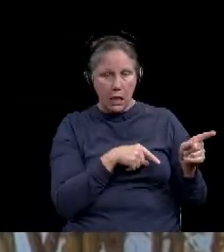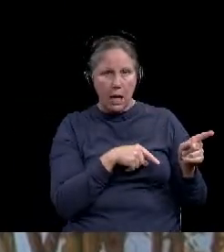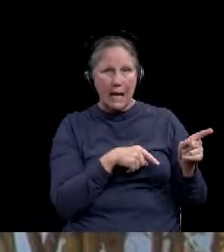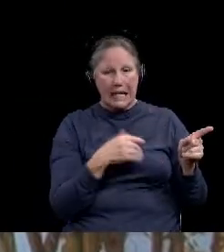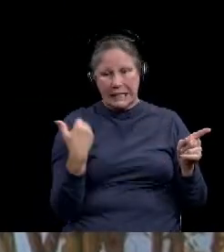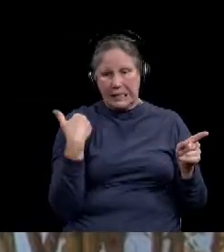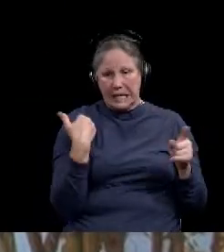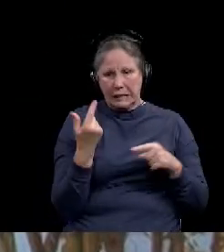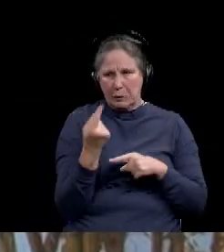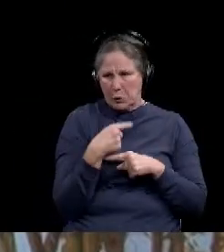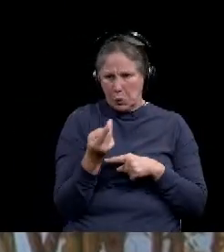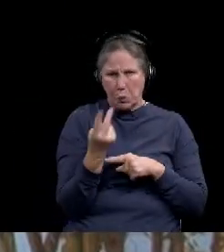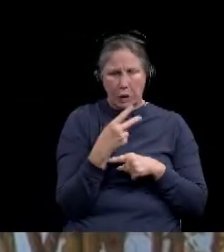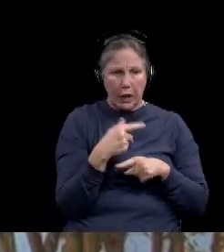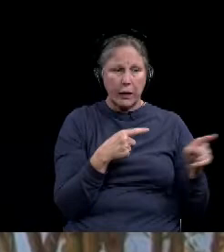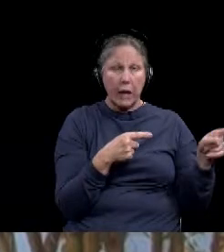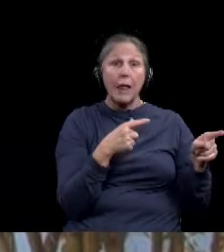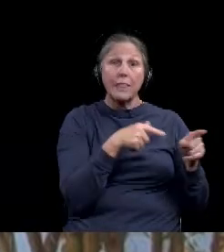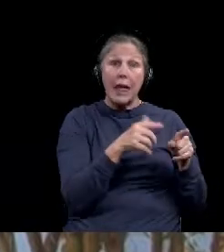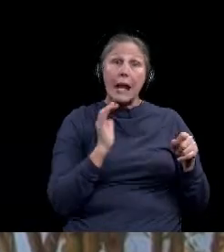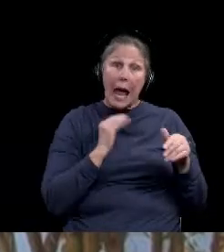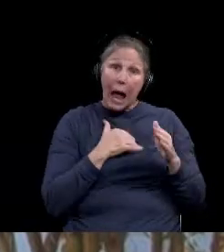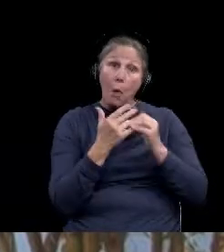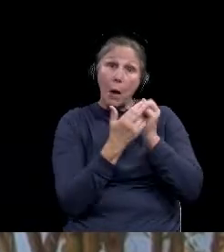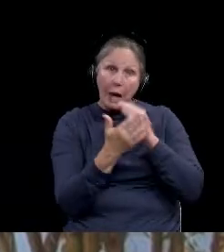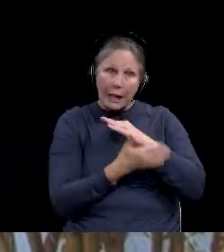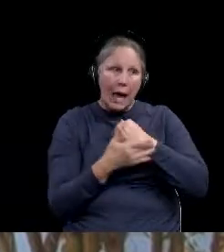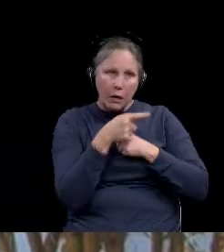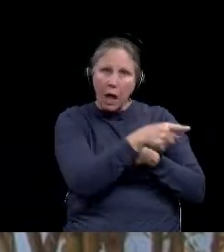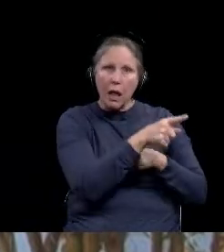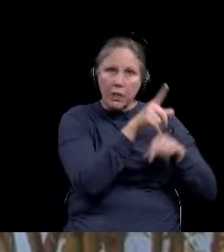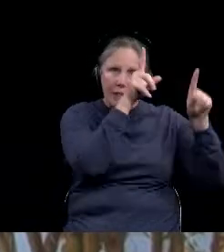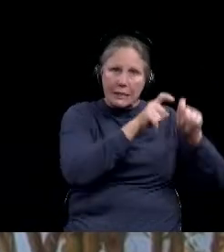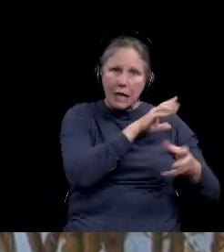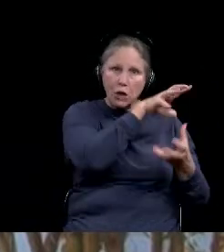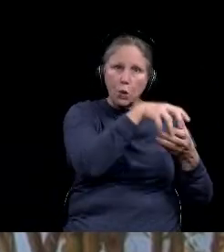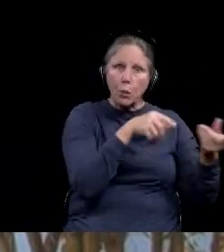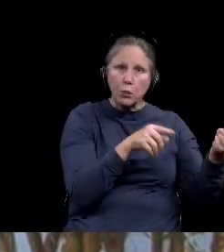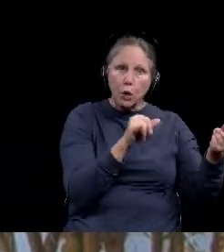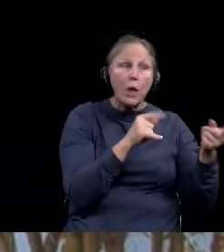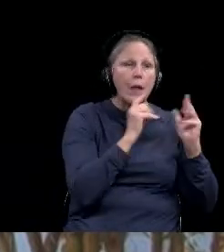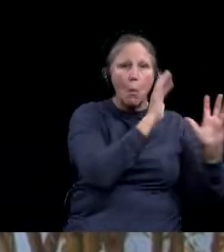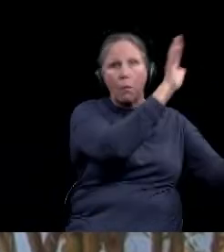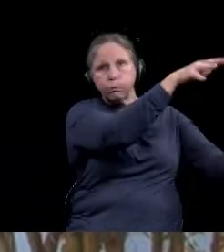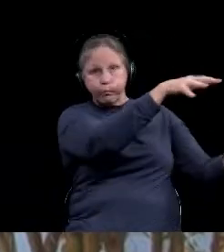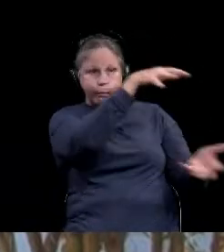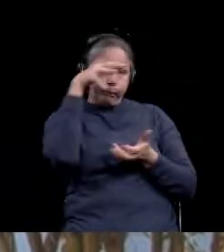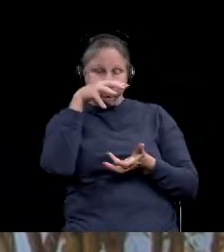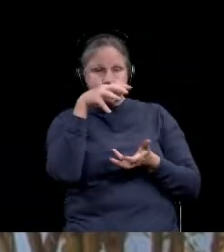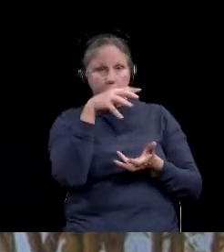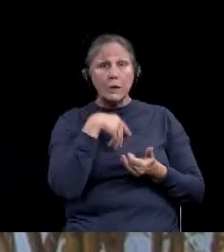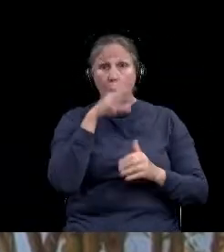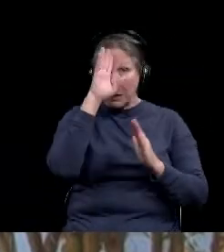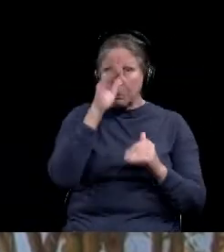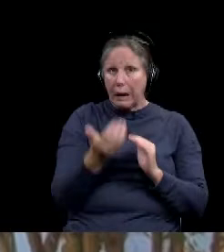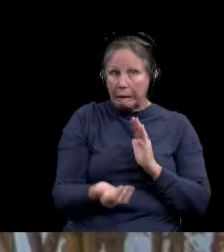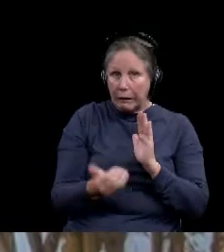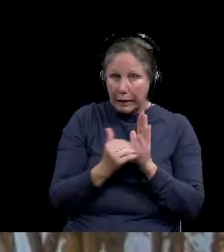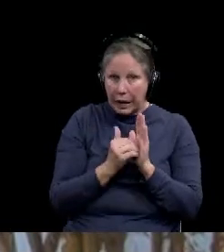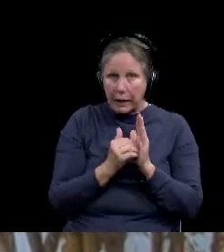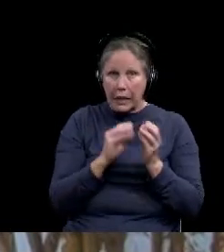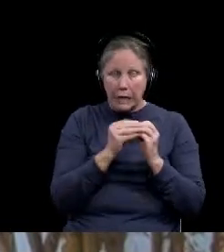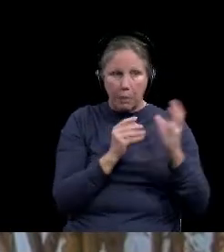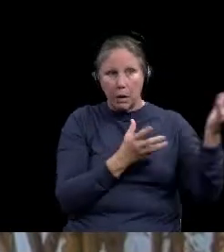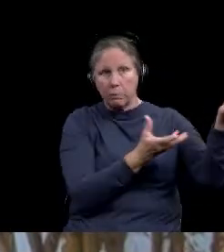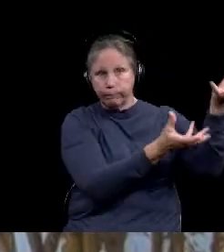in the last couple of days that McLennan County is part of that, is going to be part of that data dump. So we expect to receive some